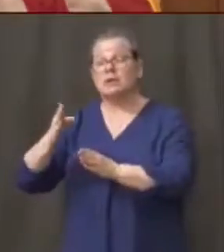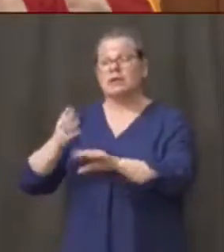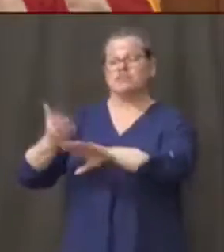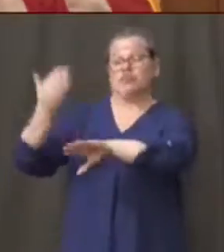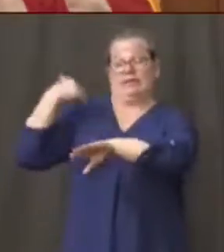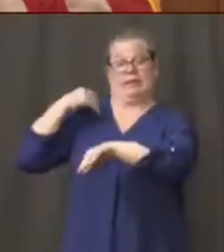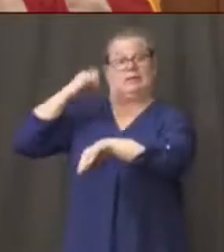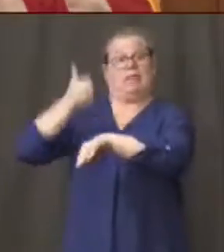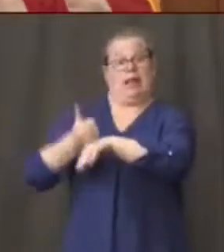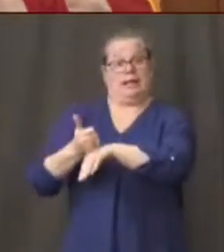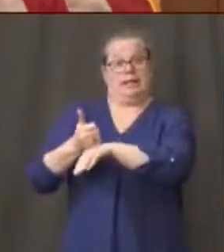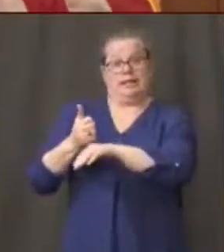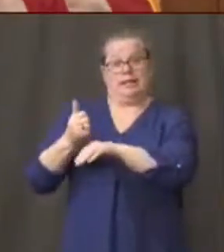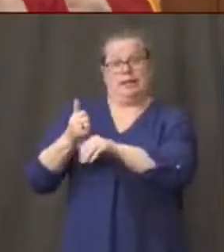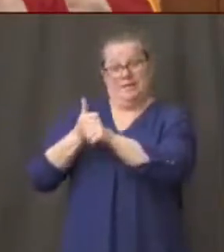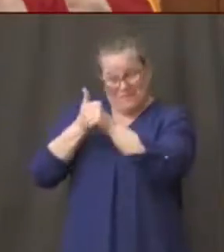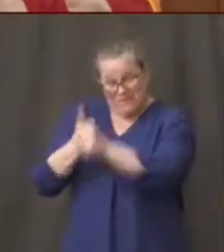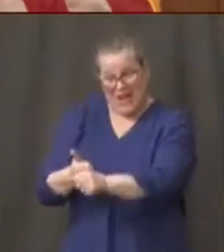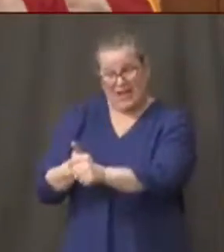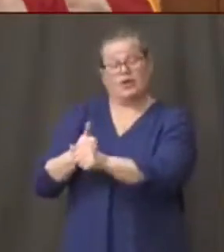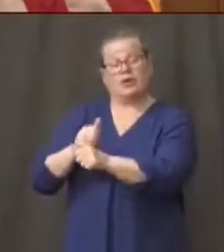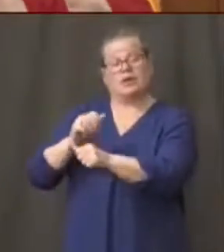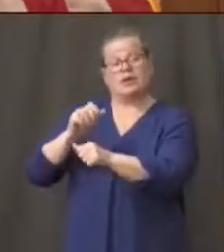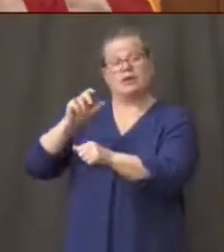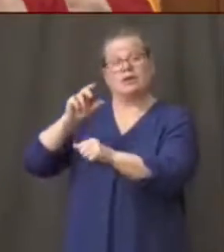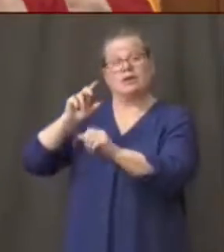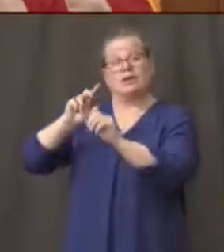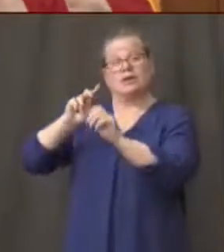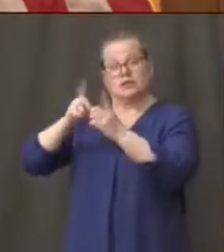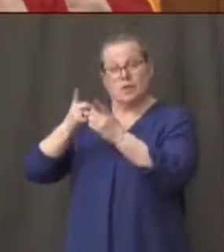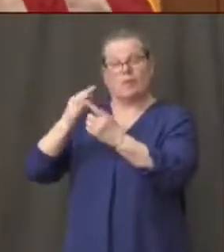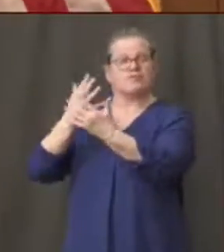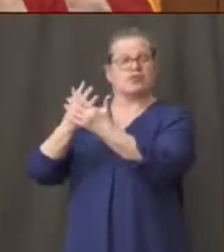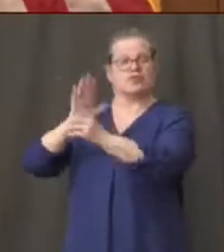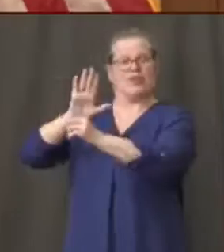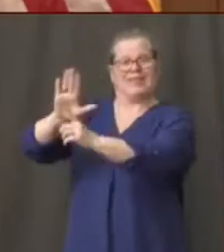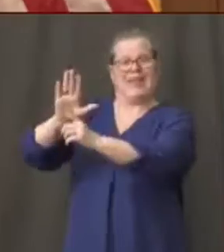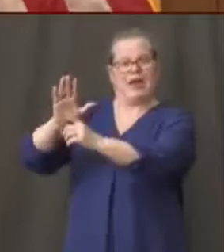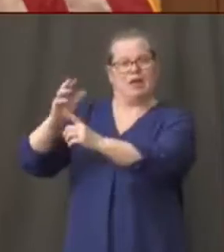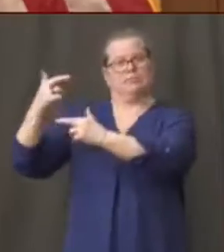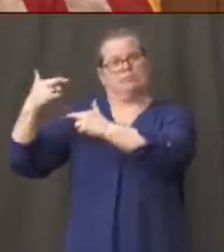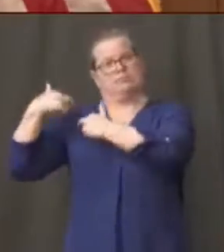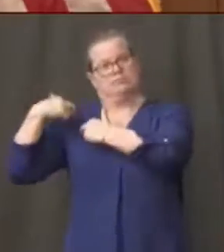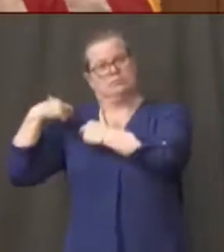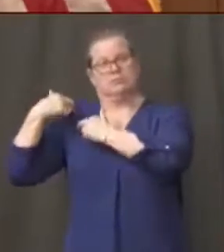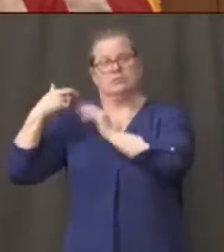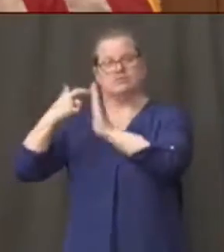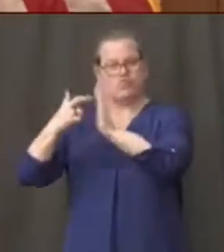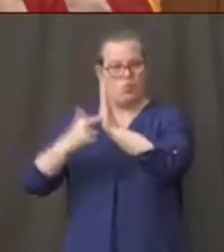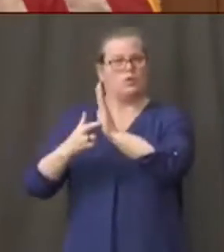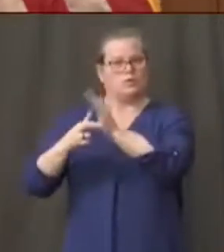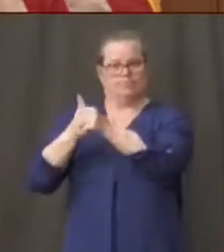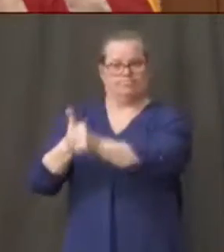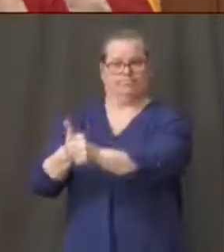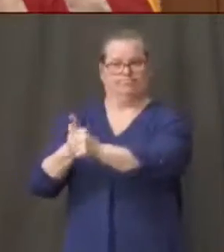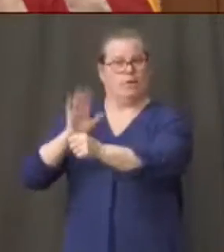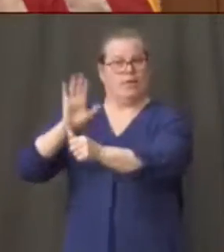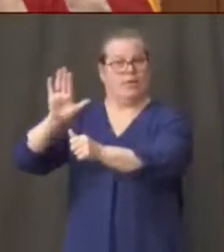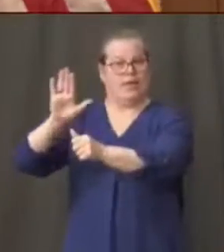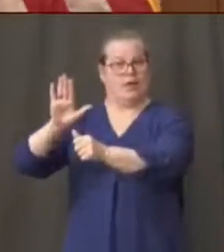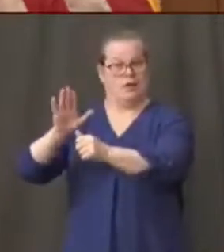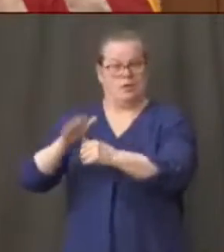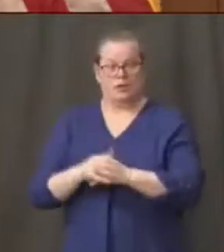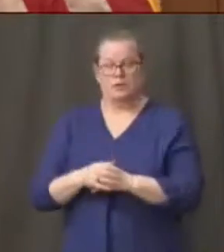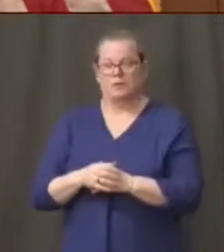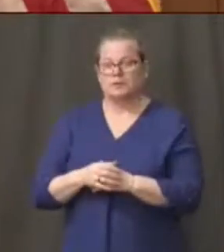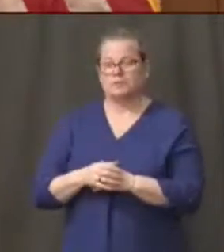that dlc has had under their purview uh overall uh roland